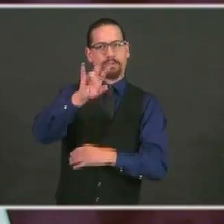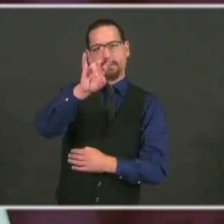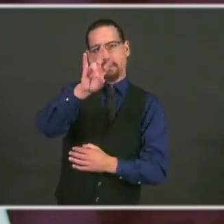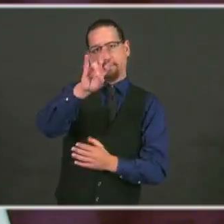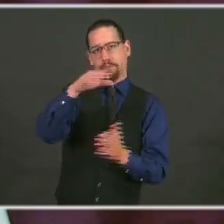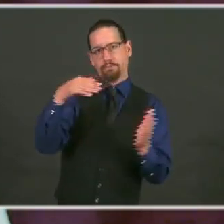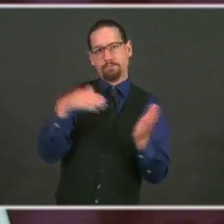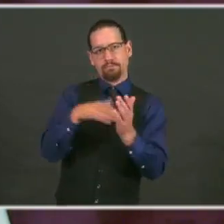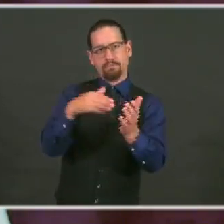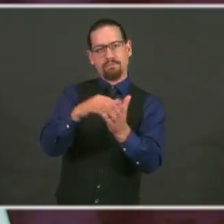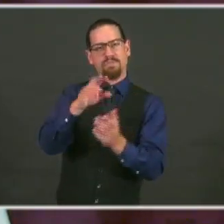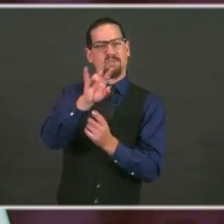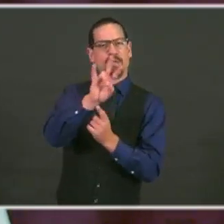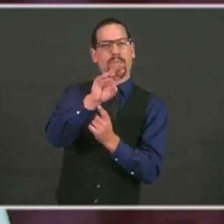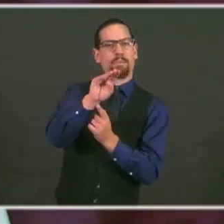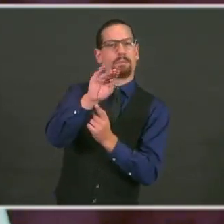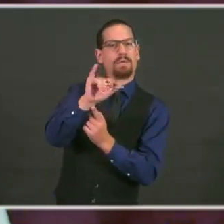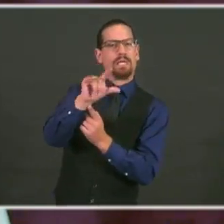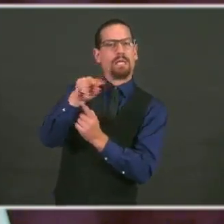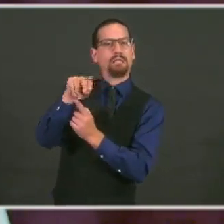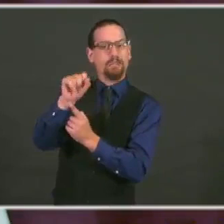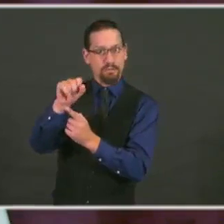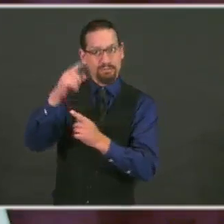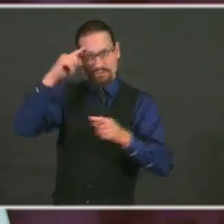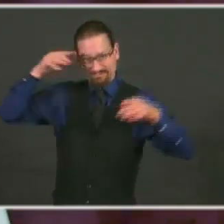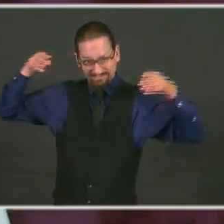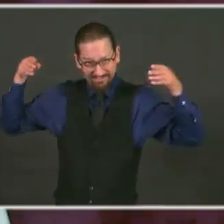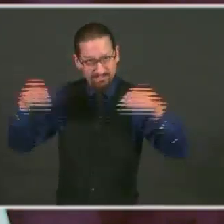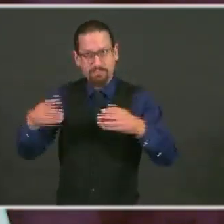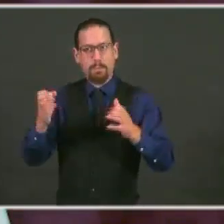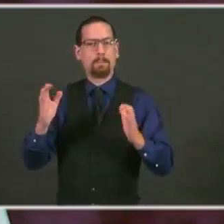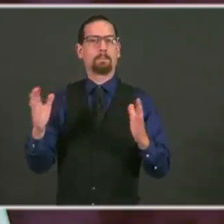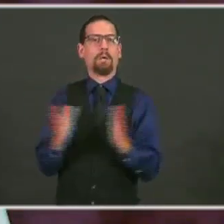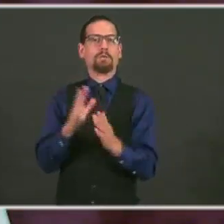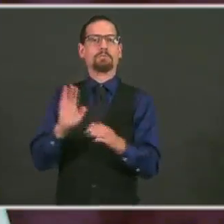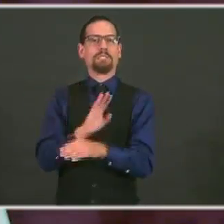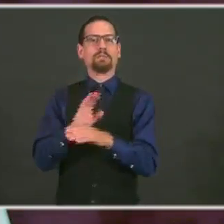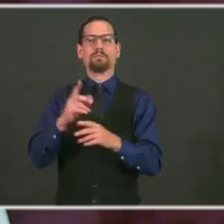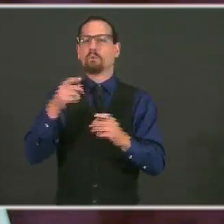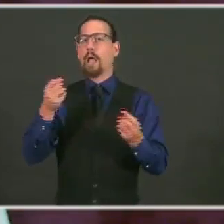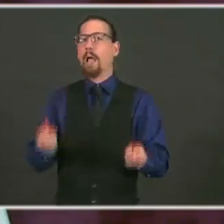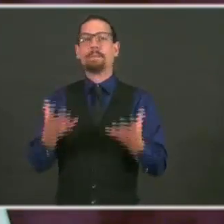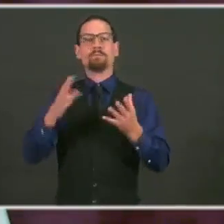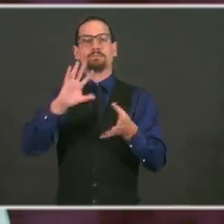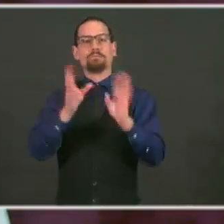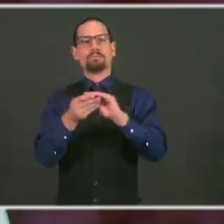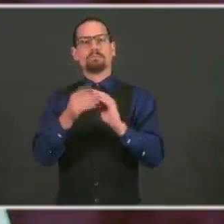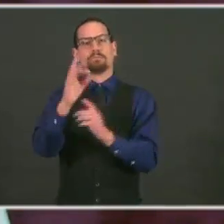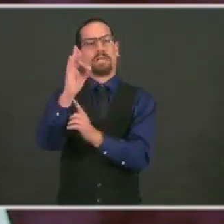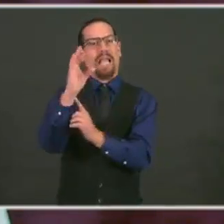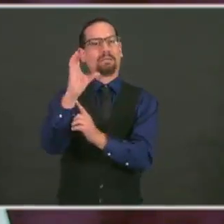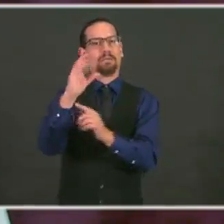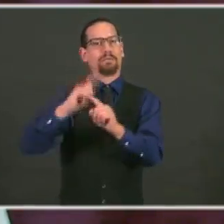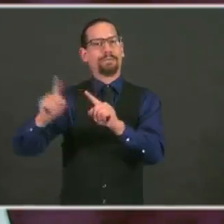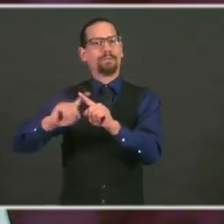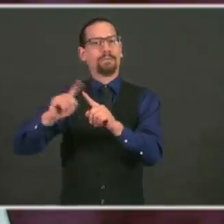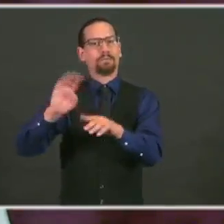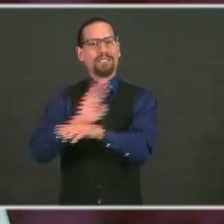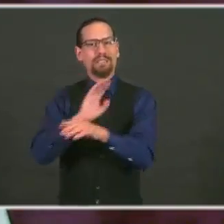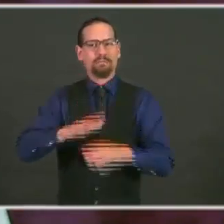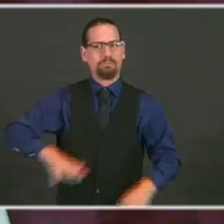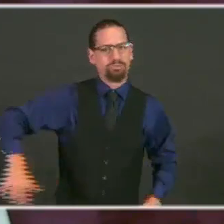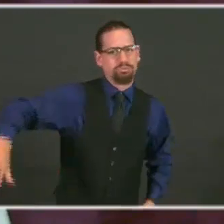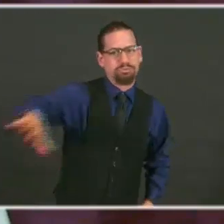businesses across Rhode Island, and we are continuing to accept and process those applications. As a